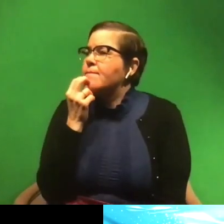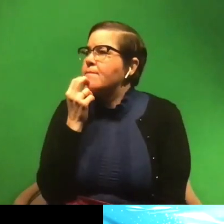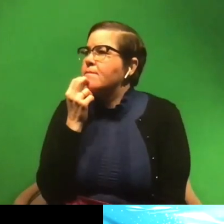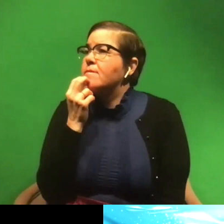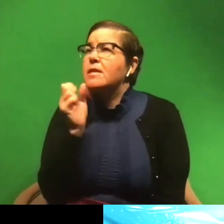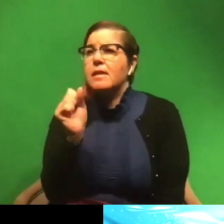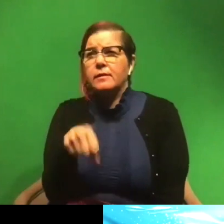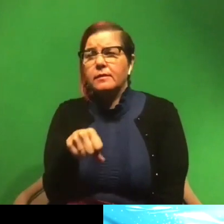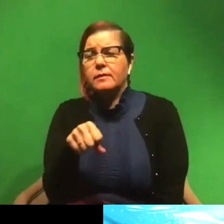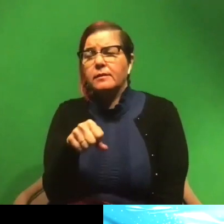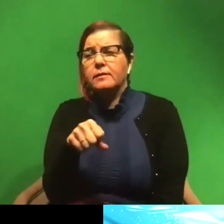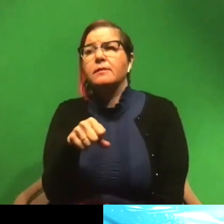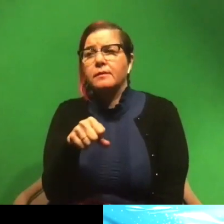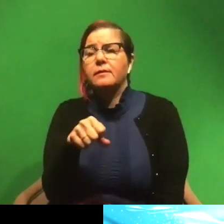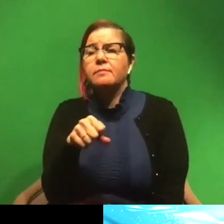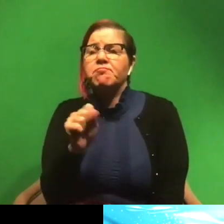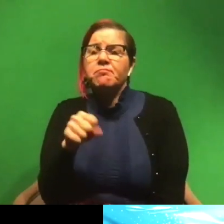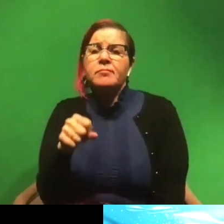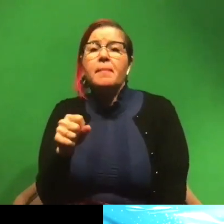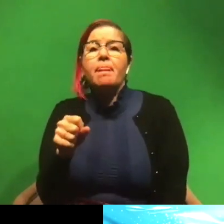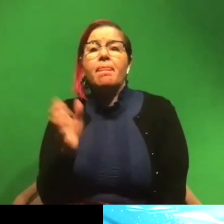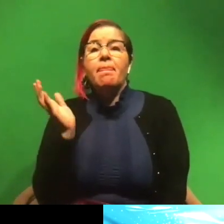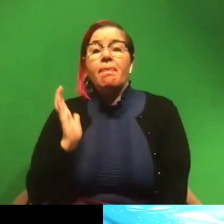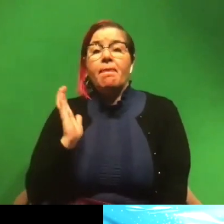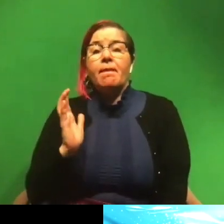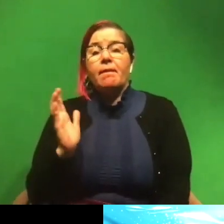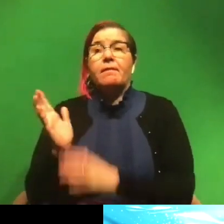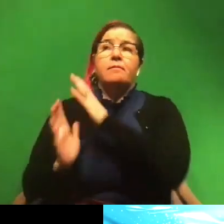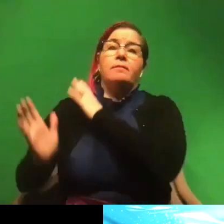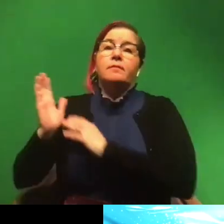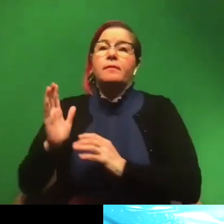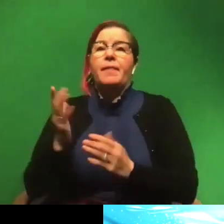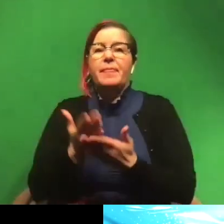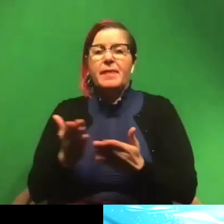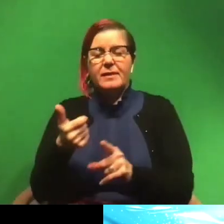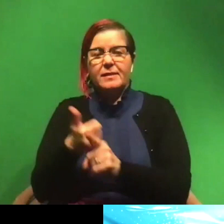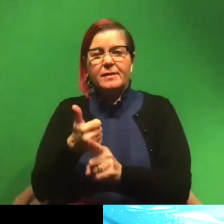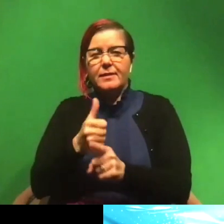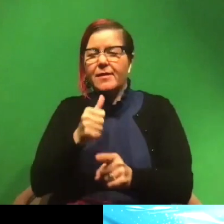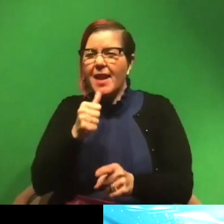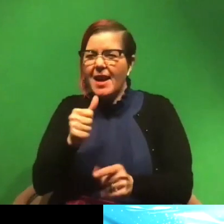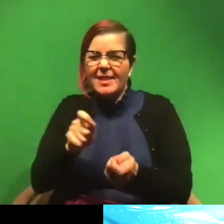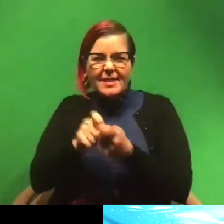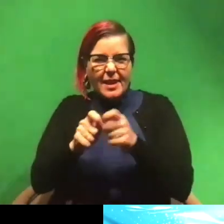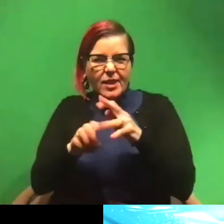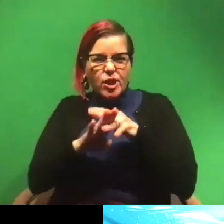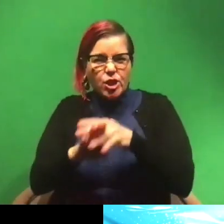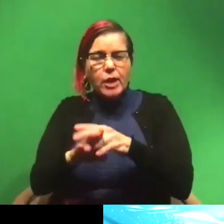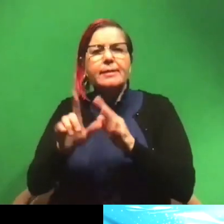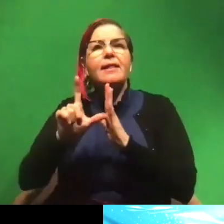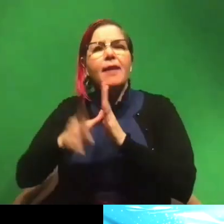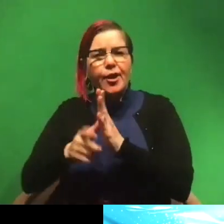Yes. So there were things that weren't quite sharks that later became